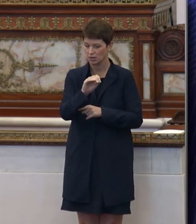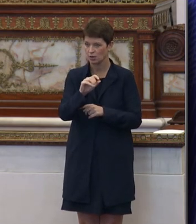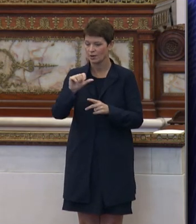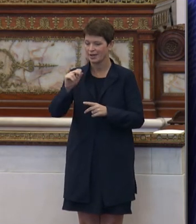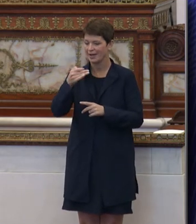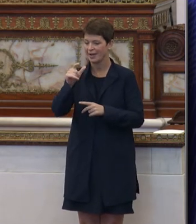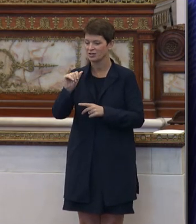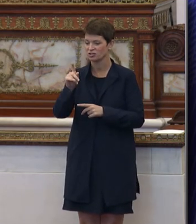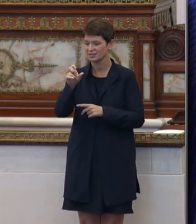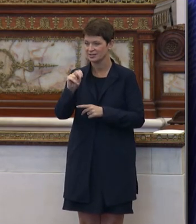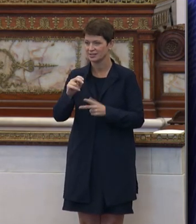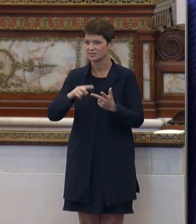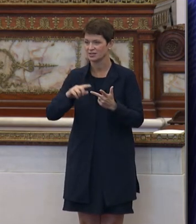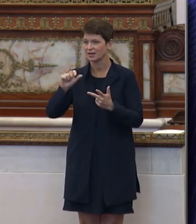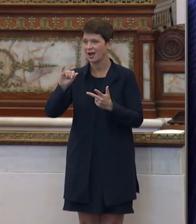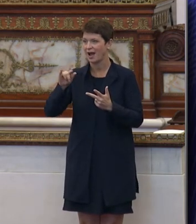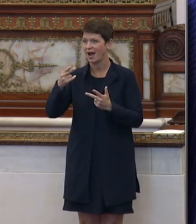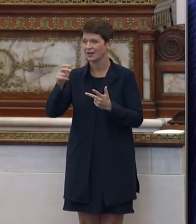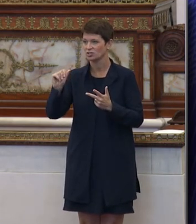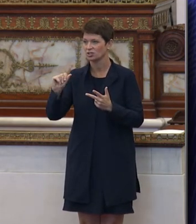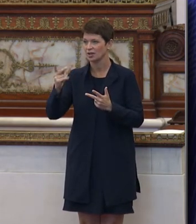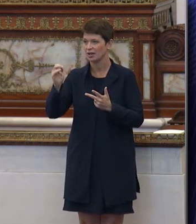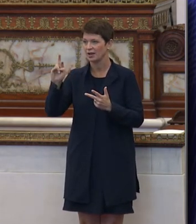Angela Dixon, and Aisha Herring Miller.